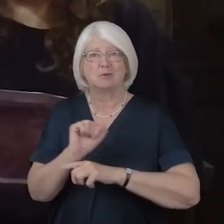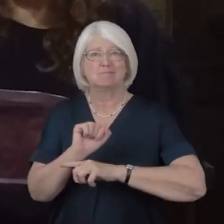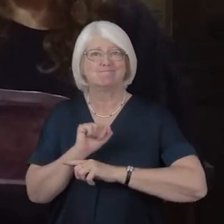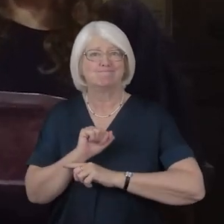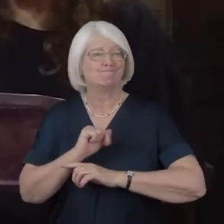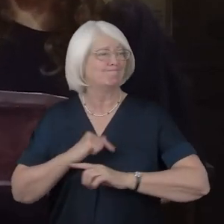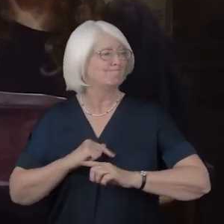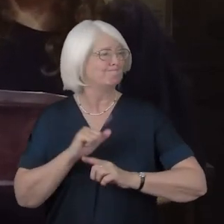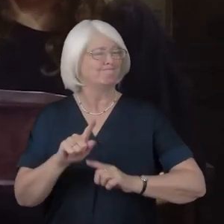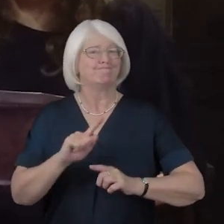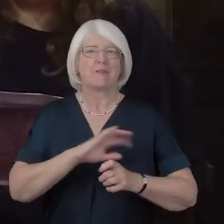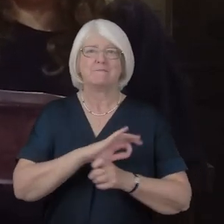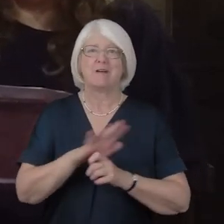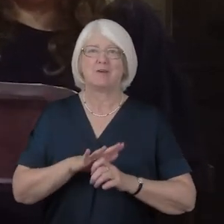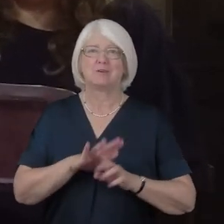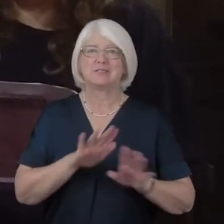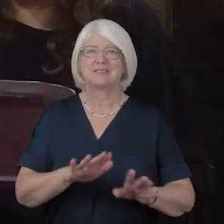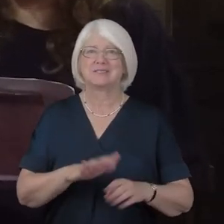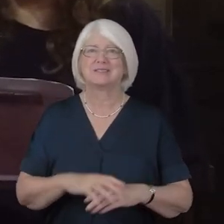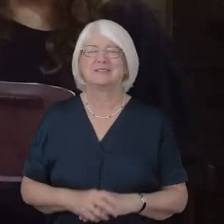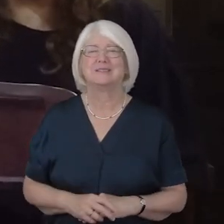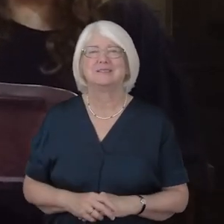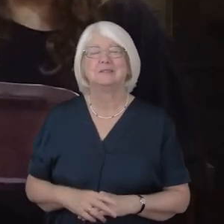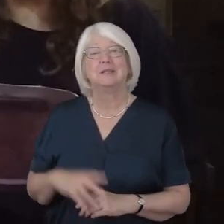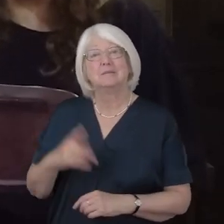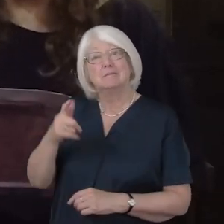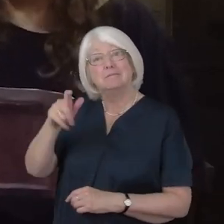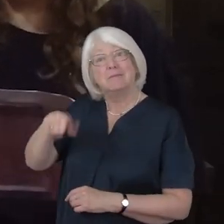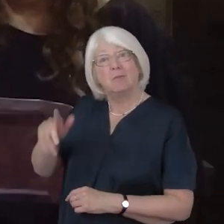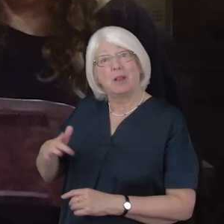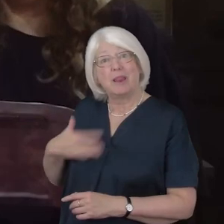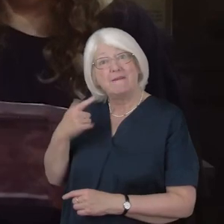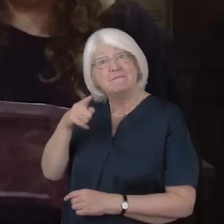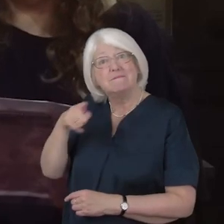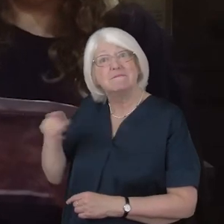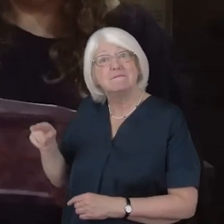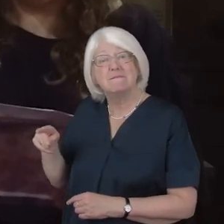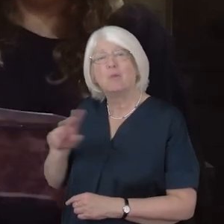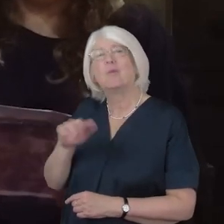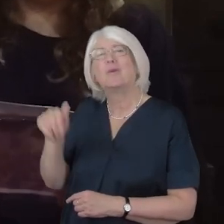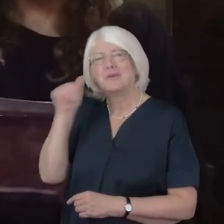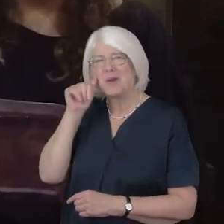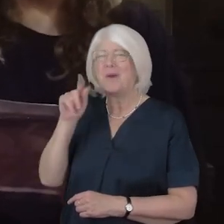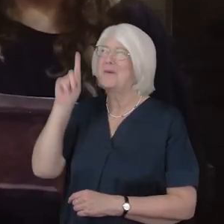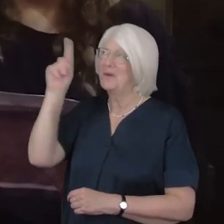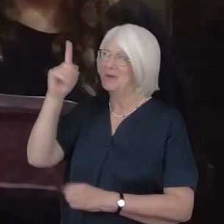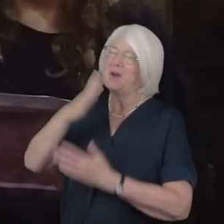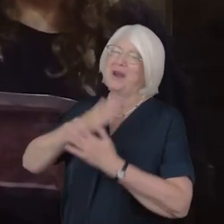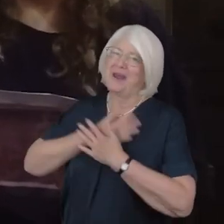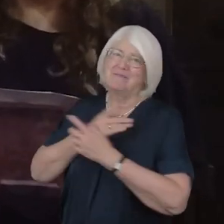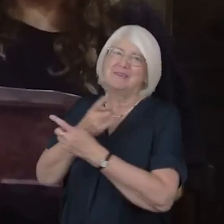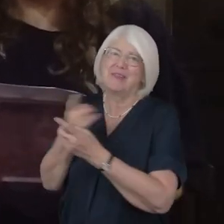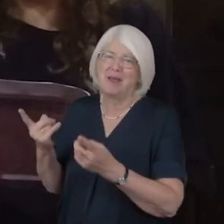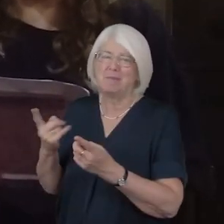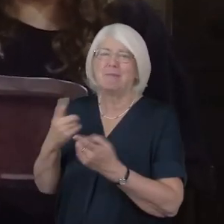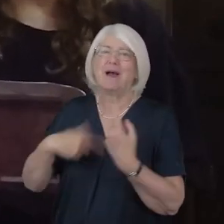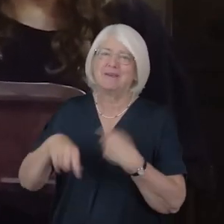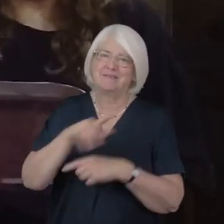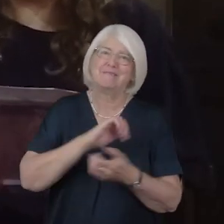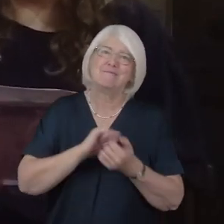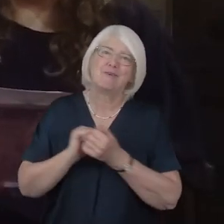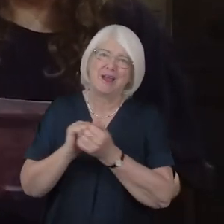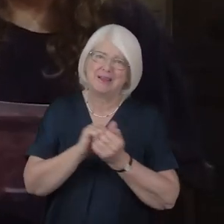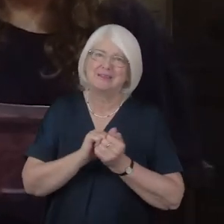that residents living in care homes may know that they are loved by relatives and friends prevented